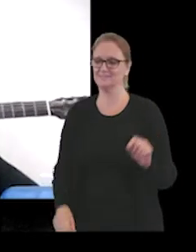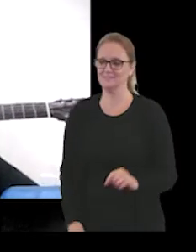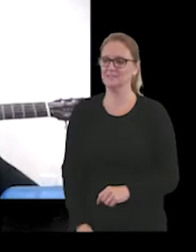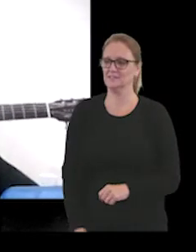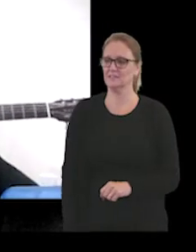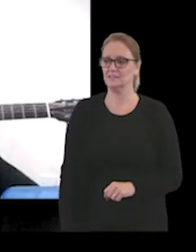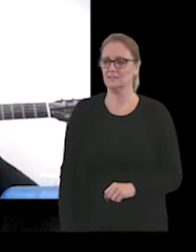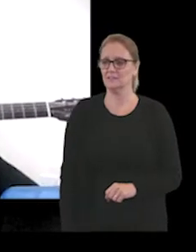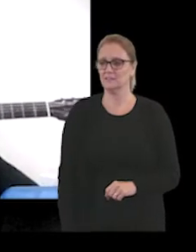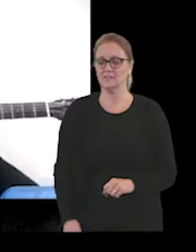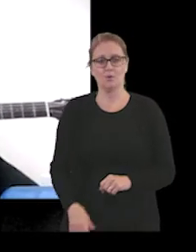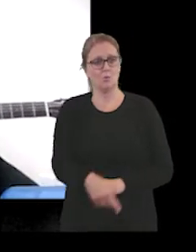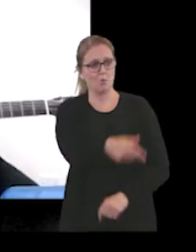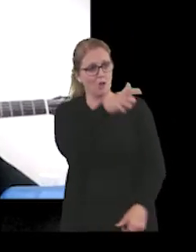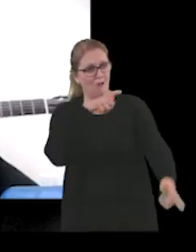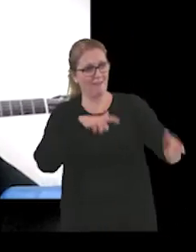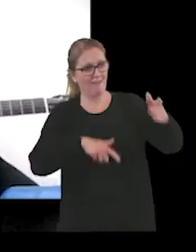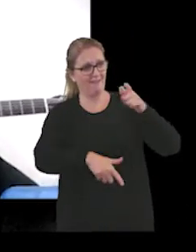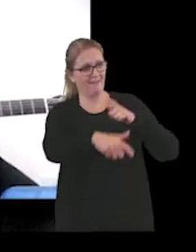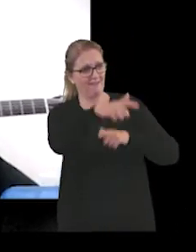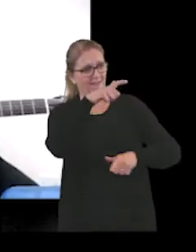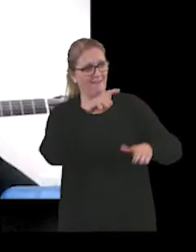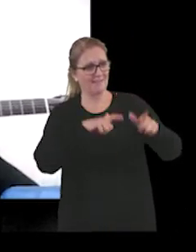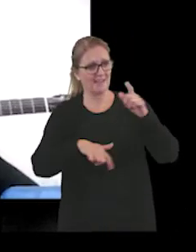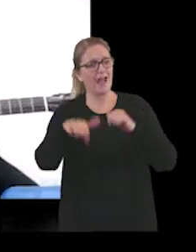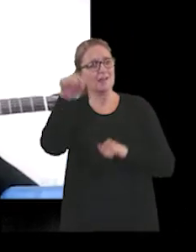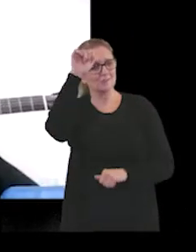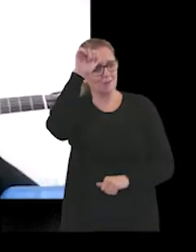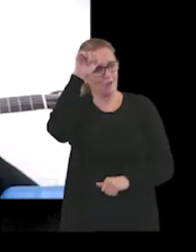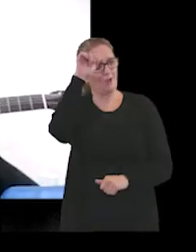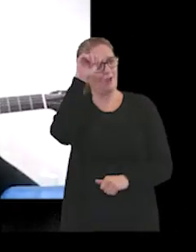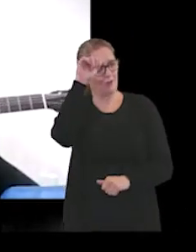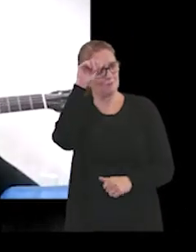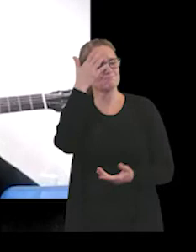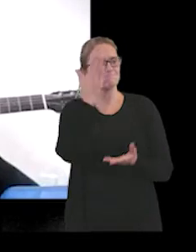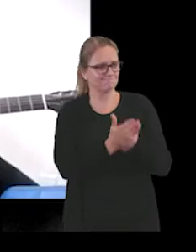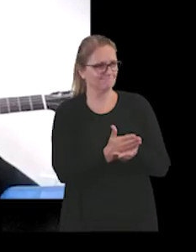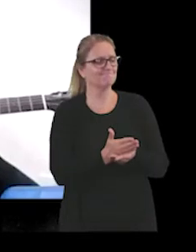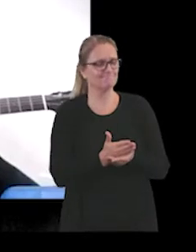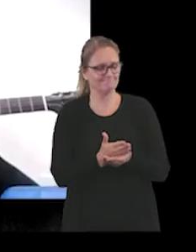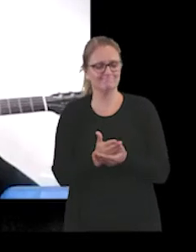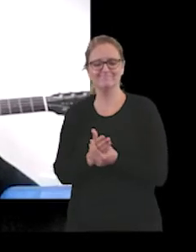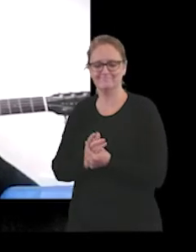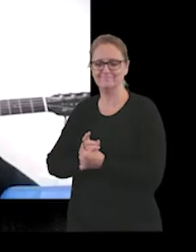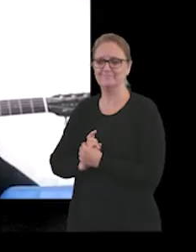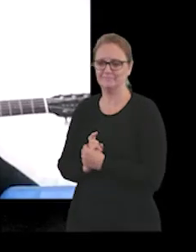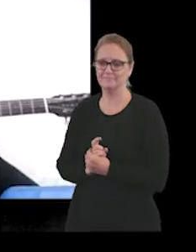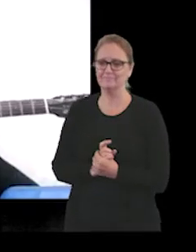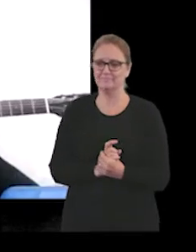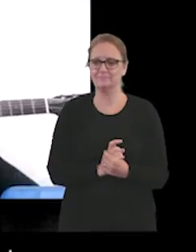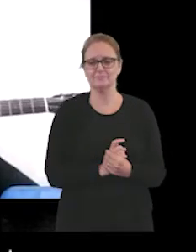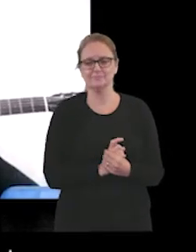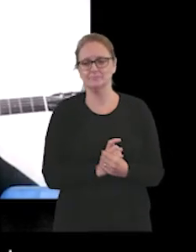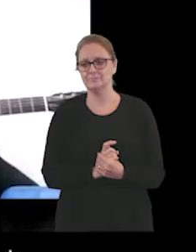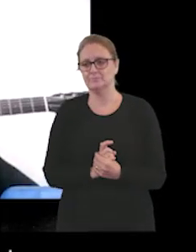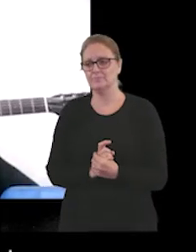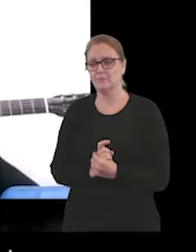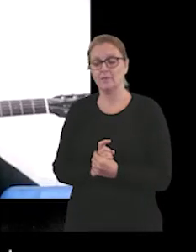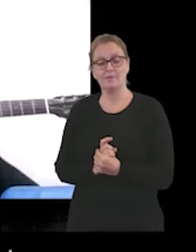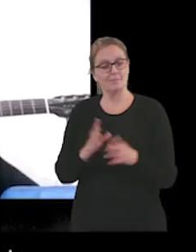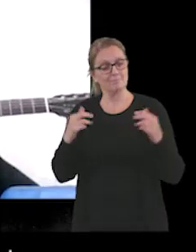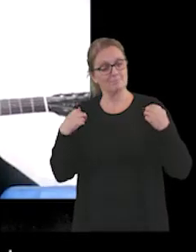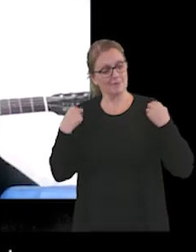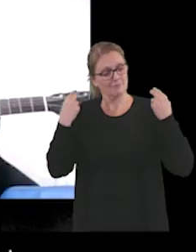Words that you speak, I know that they must be true. As I